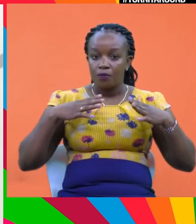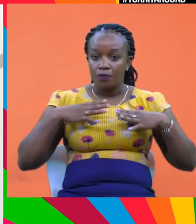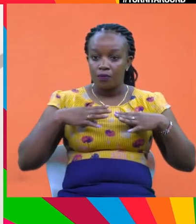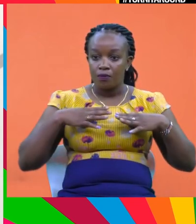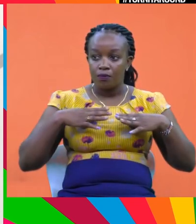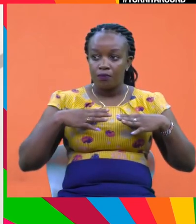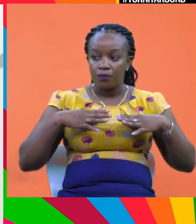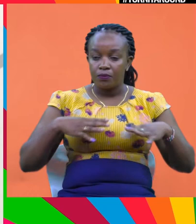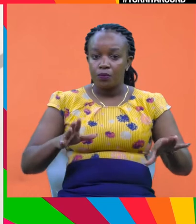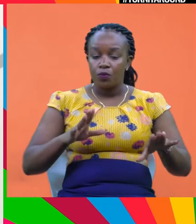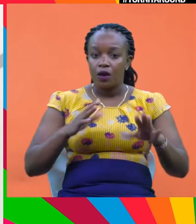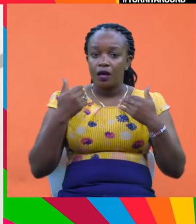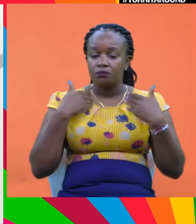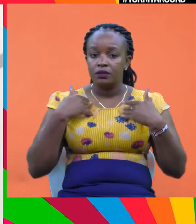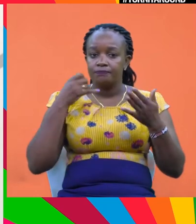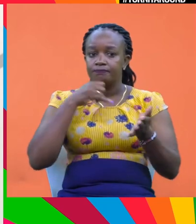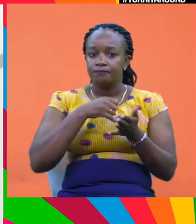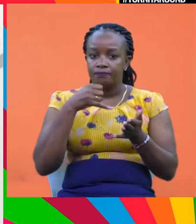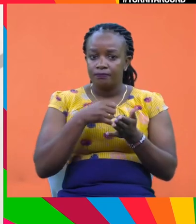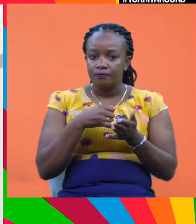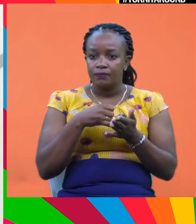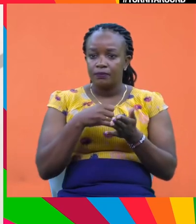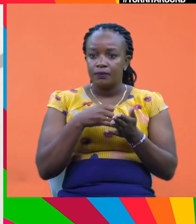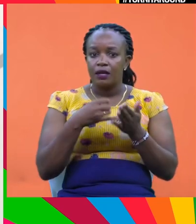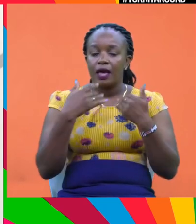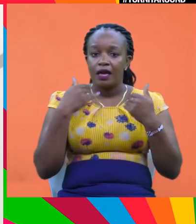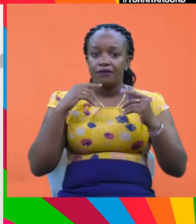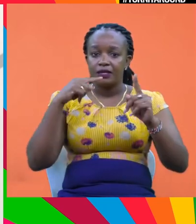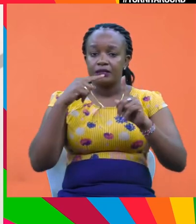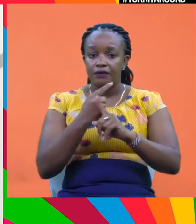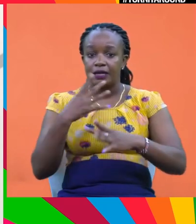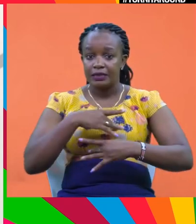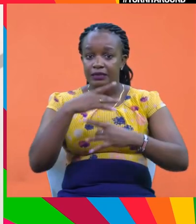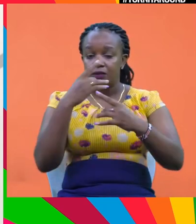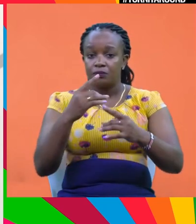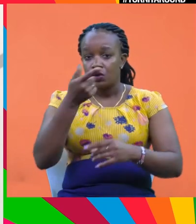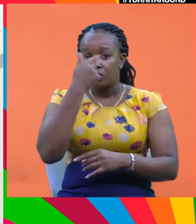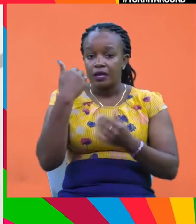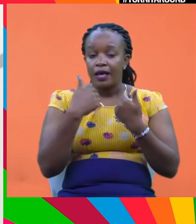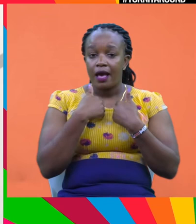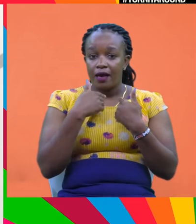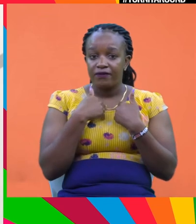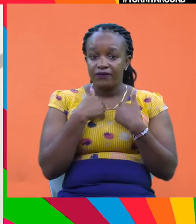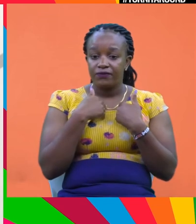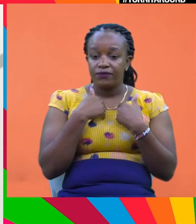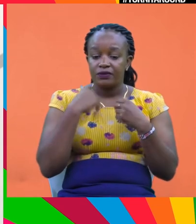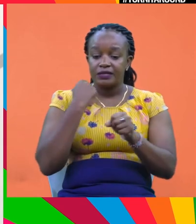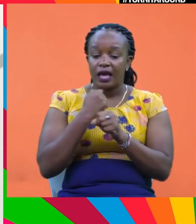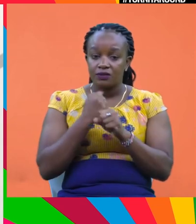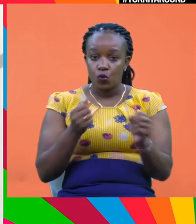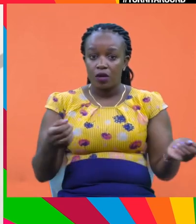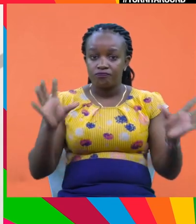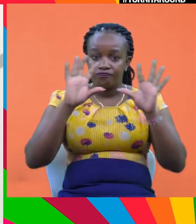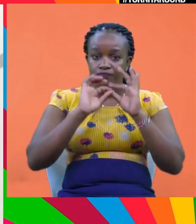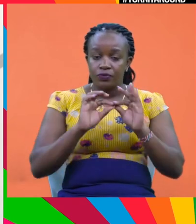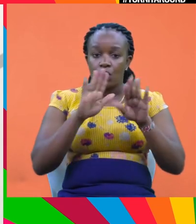very familiar with green bonds. Sustainability link bonds are particularly interesting because they really do aim to connect